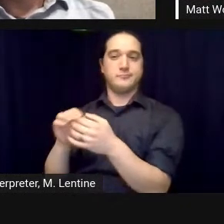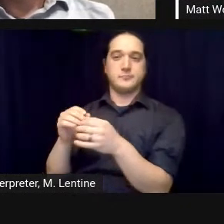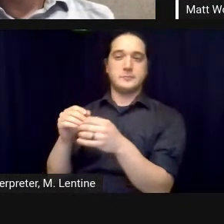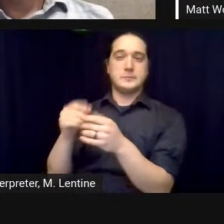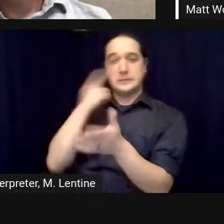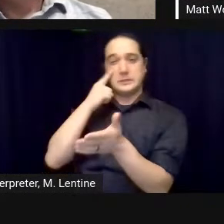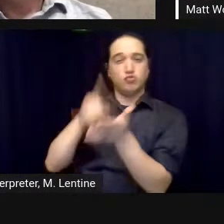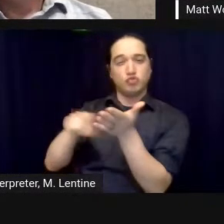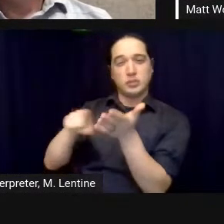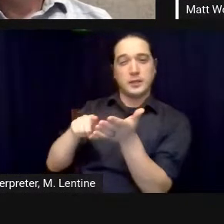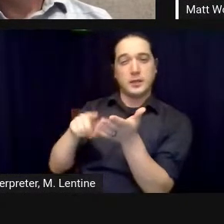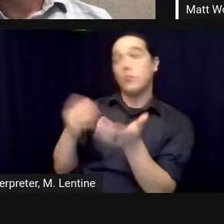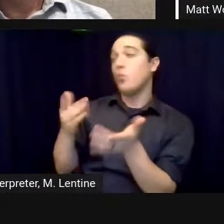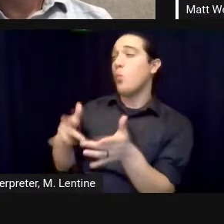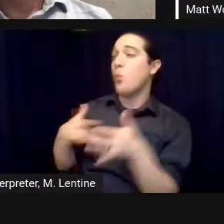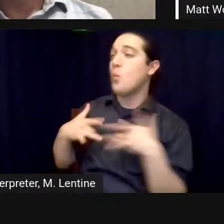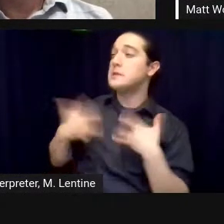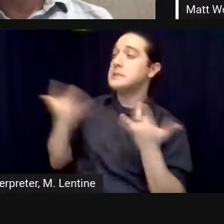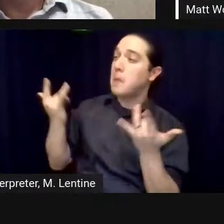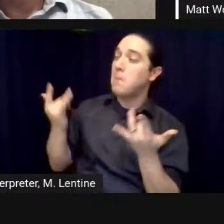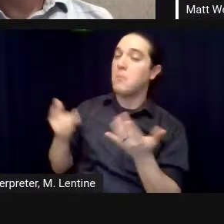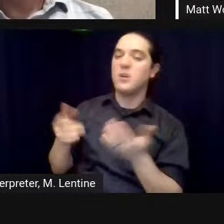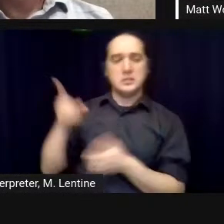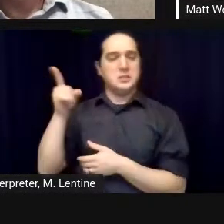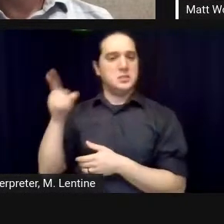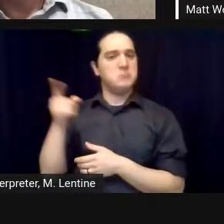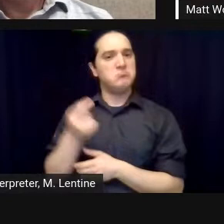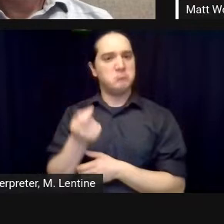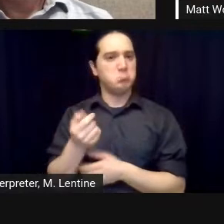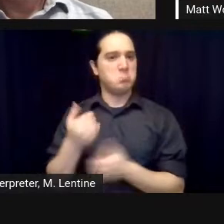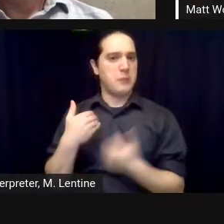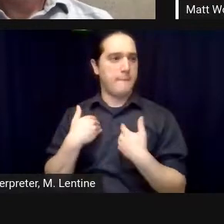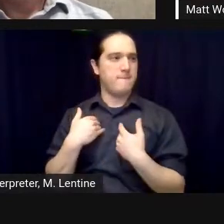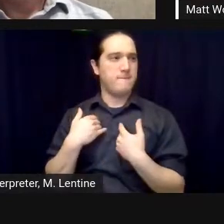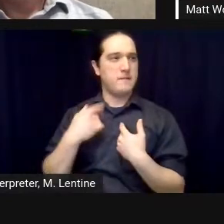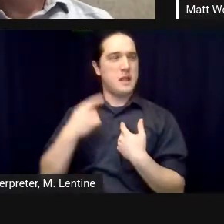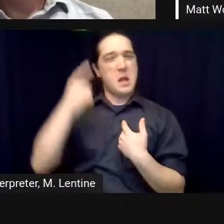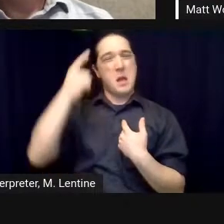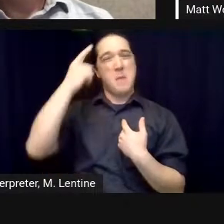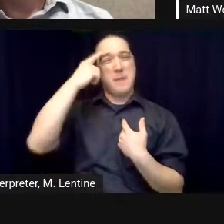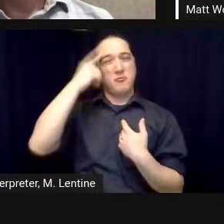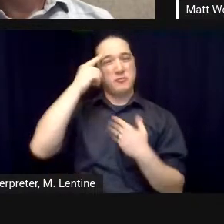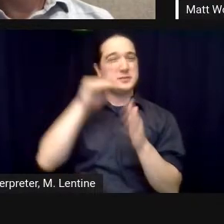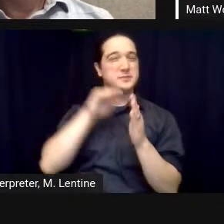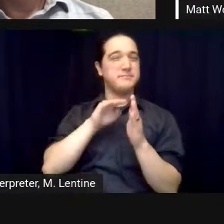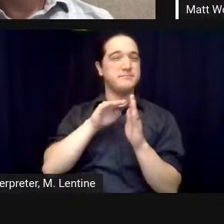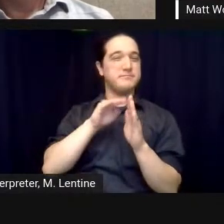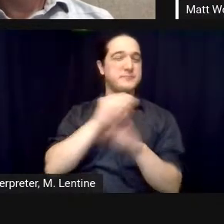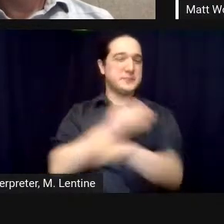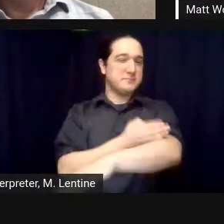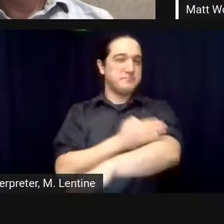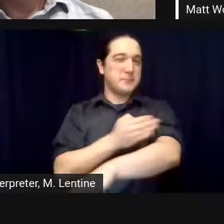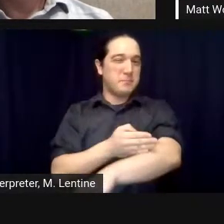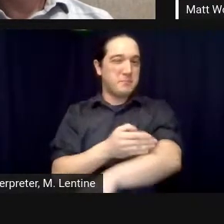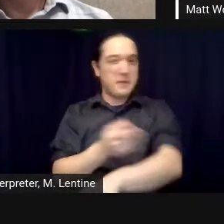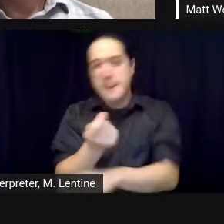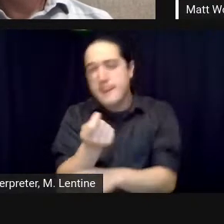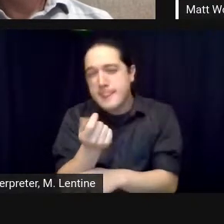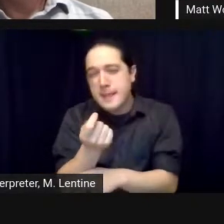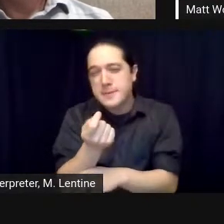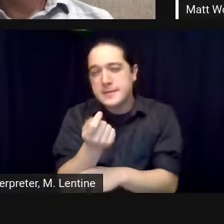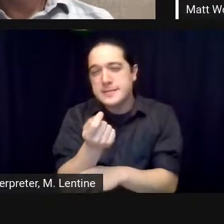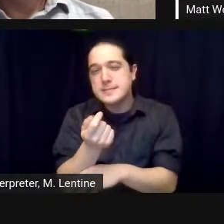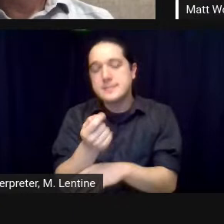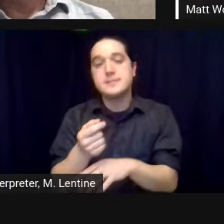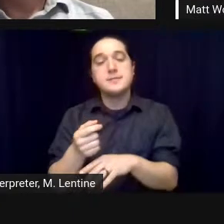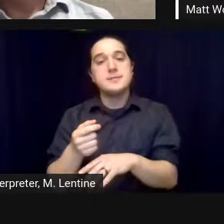challenges with short-term memory but you know he's a beautiful old man and i i'm so thankful also matt and stacy that you